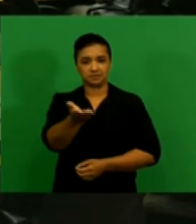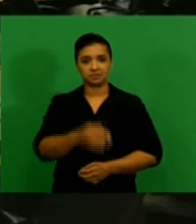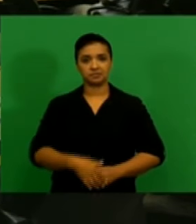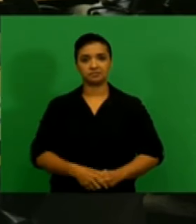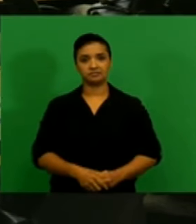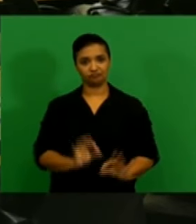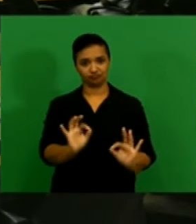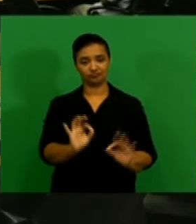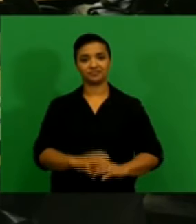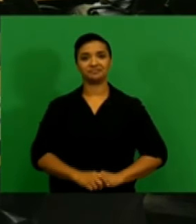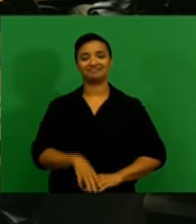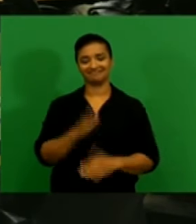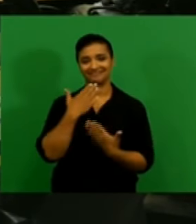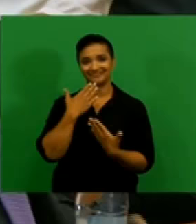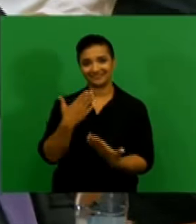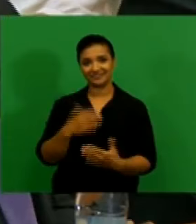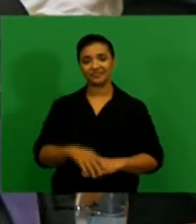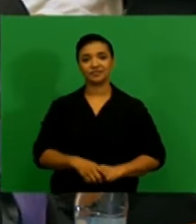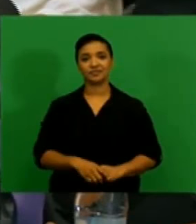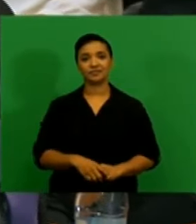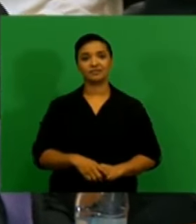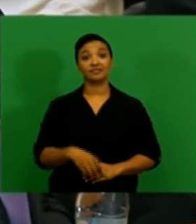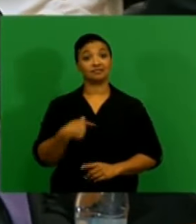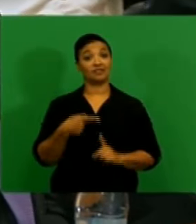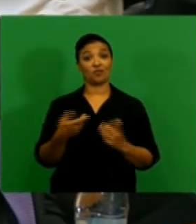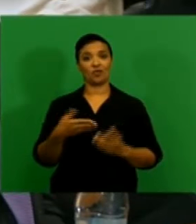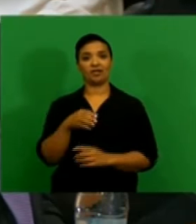There you go. Okay, there you go. Thank you. I'm from SBC.